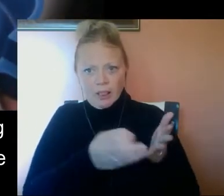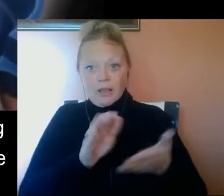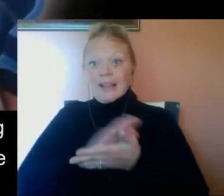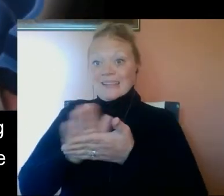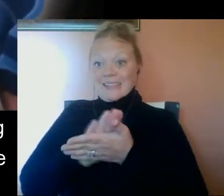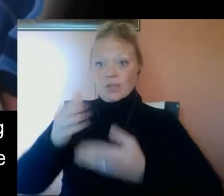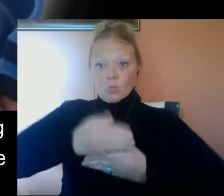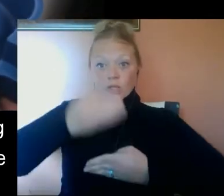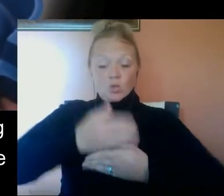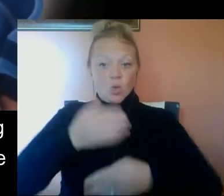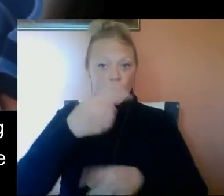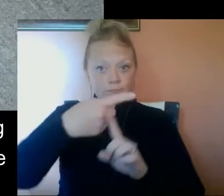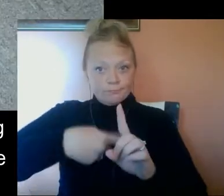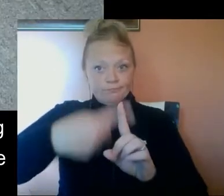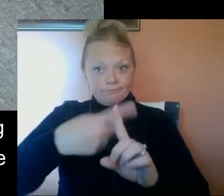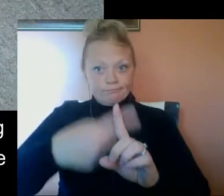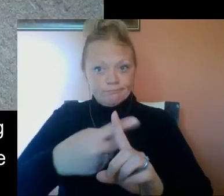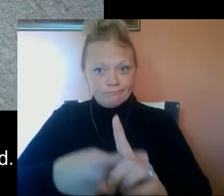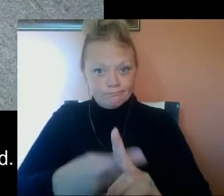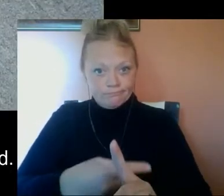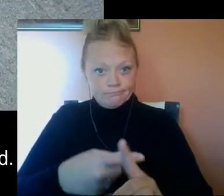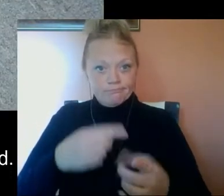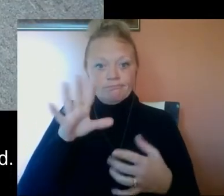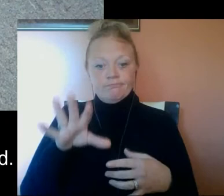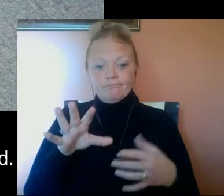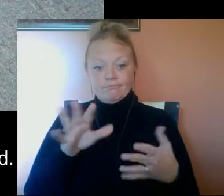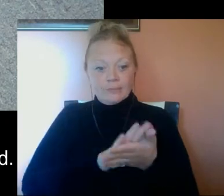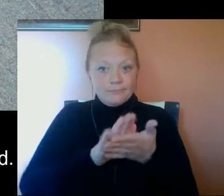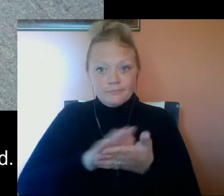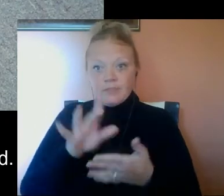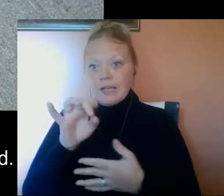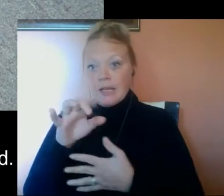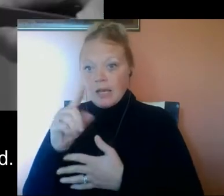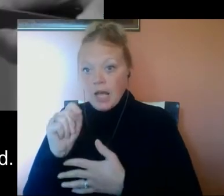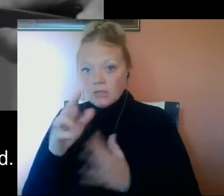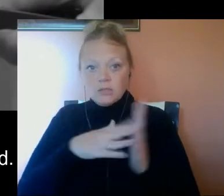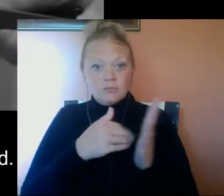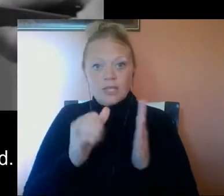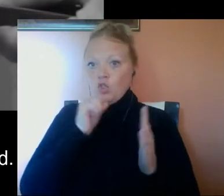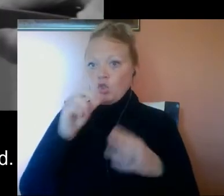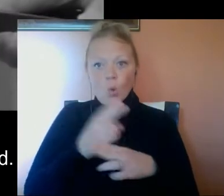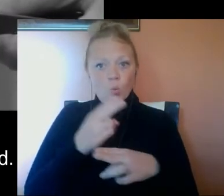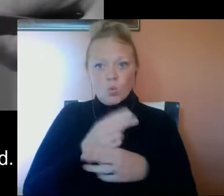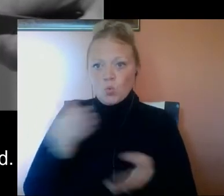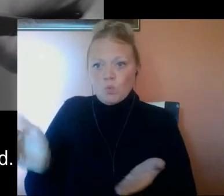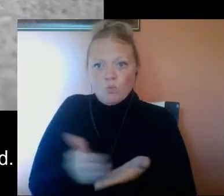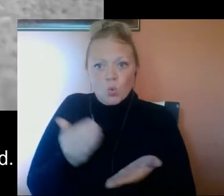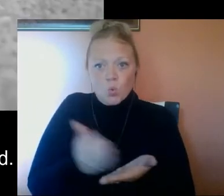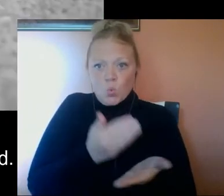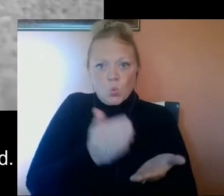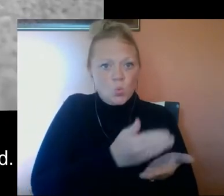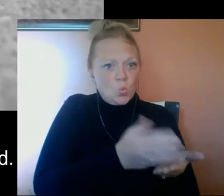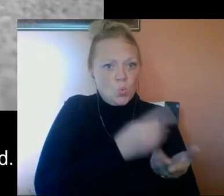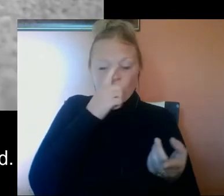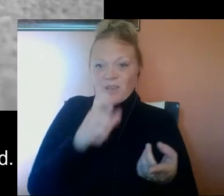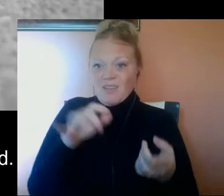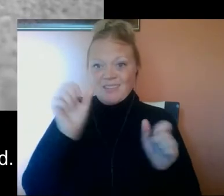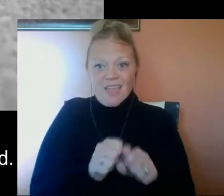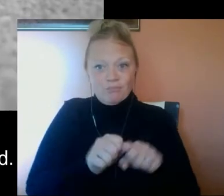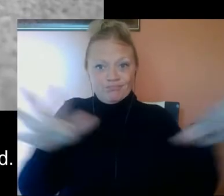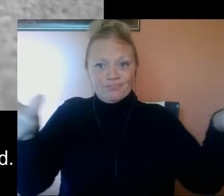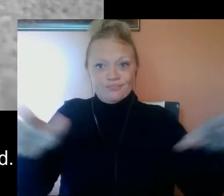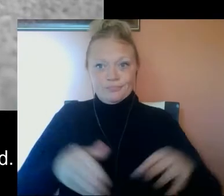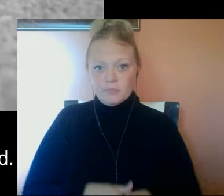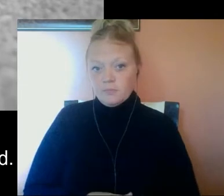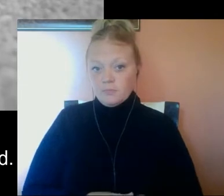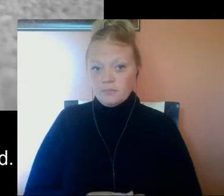windows every month. Use a wet wipe or cloth for cleaning dust or chipped paint. Do not use a broom, because that could cause the chips